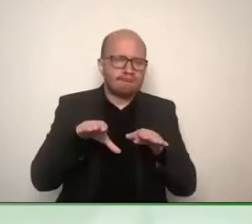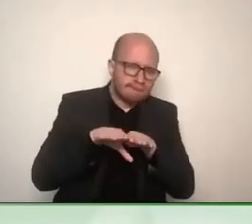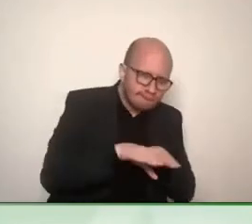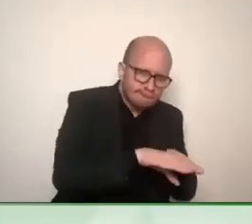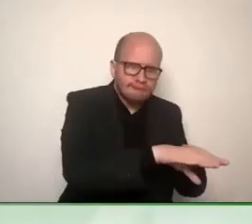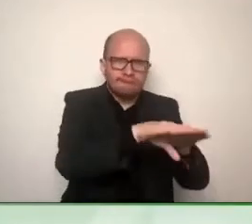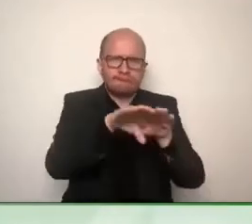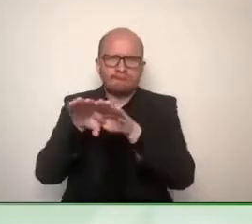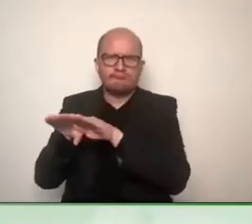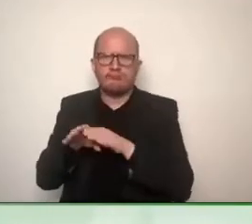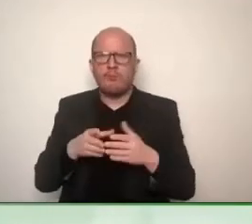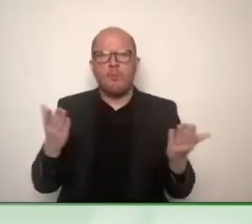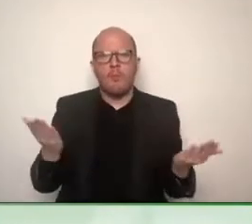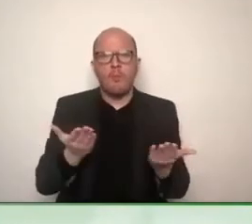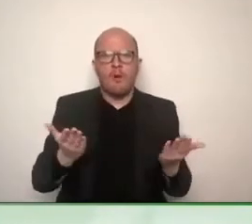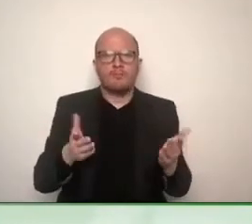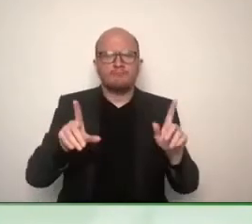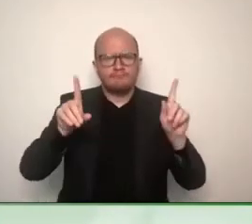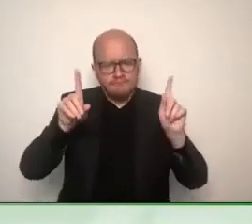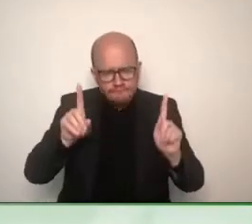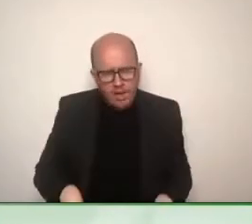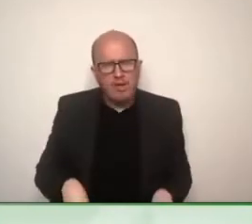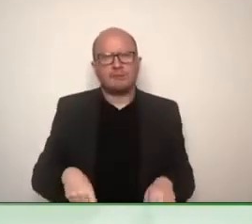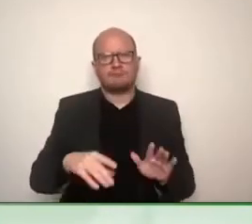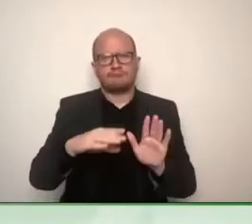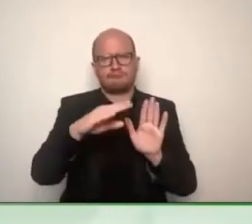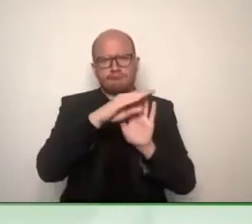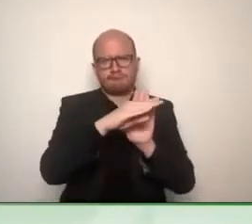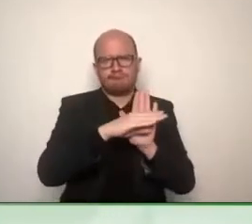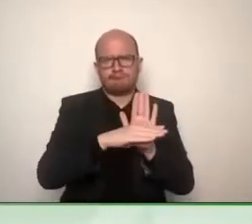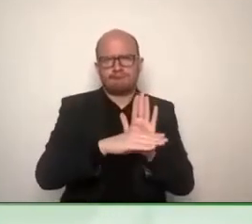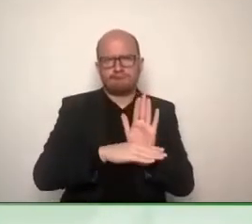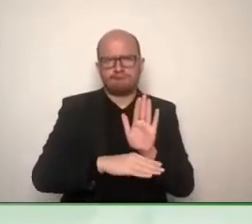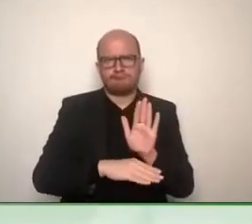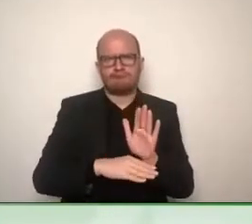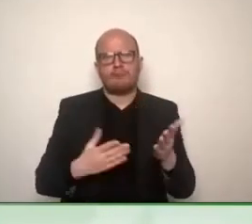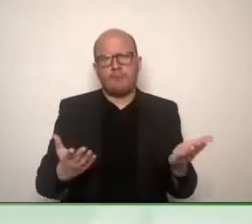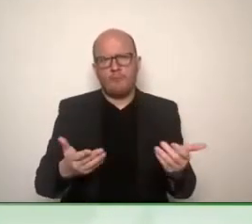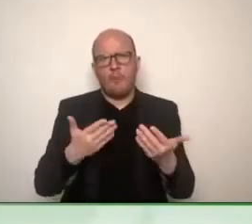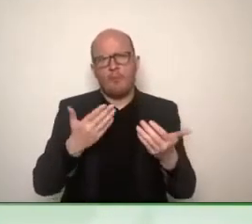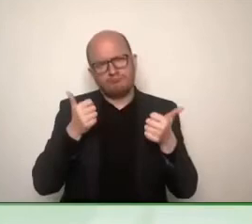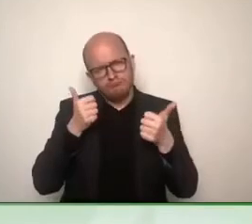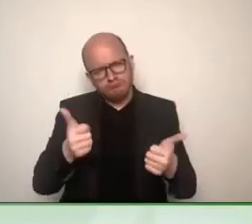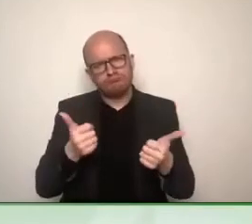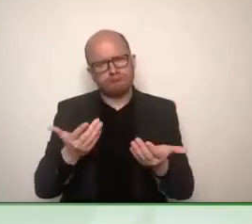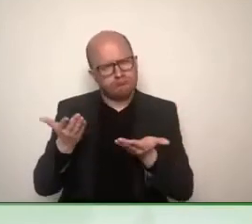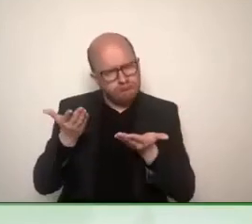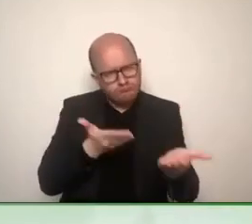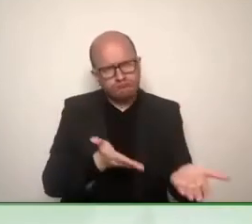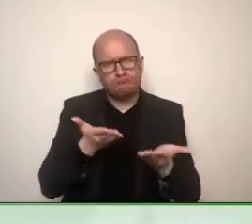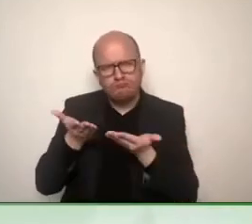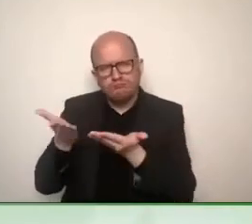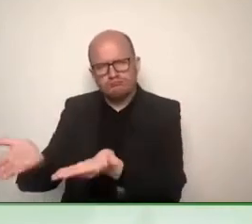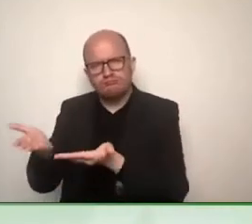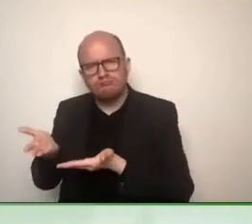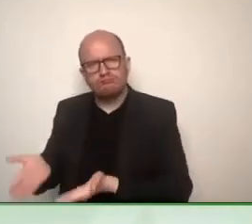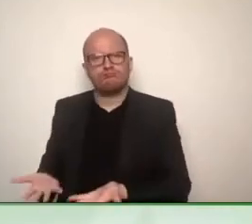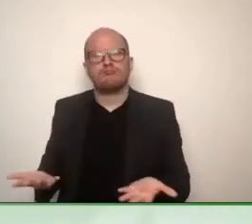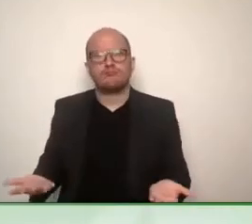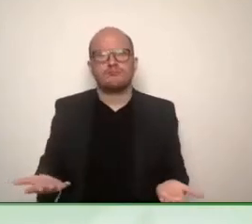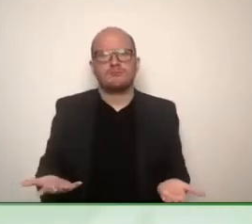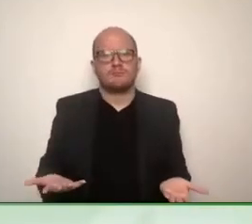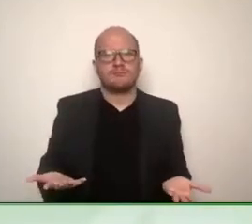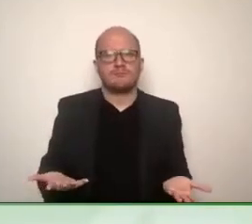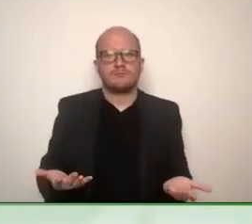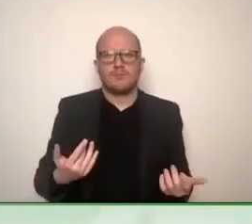good service delivery. That's one of the topics we have developed a proposal for and we're now looking at, yeah, can we bring that further?